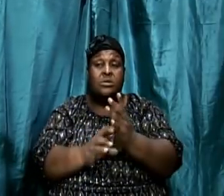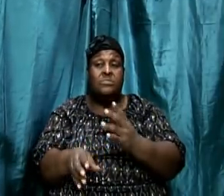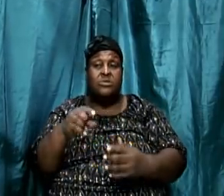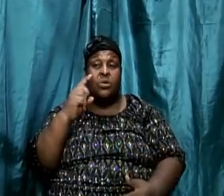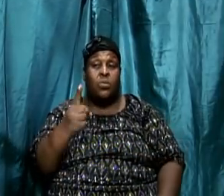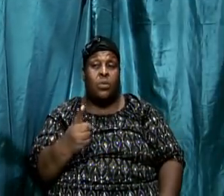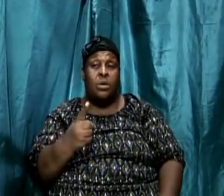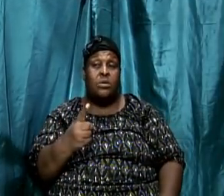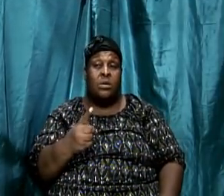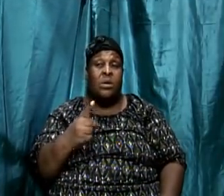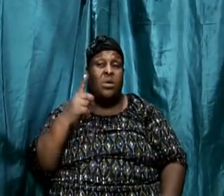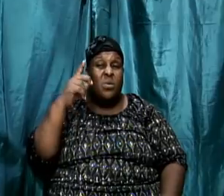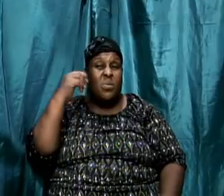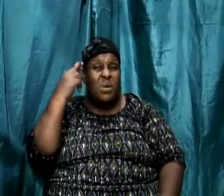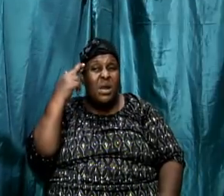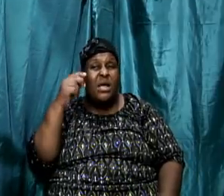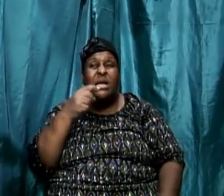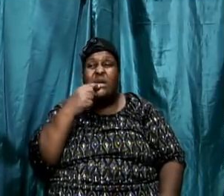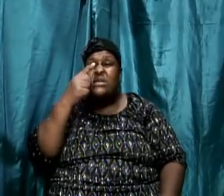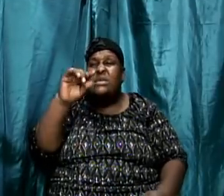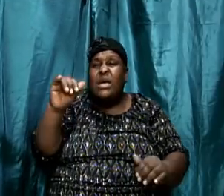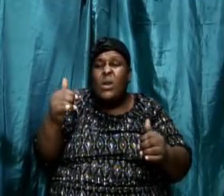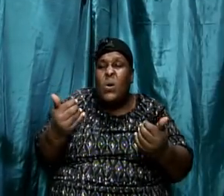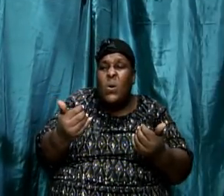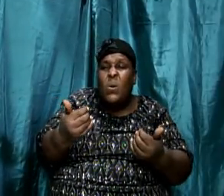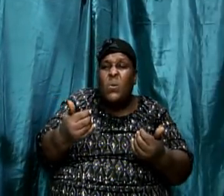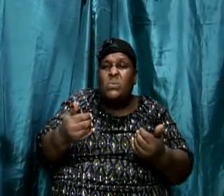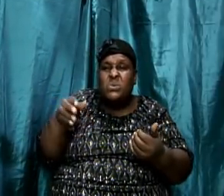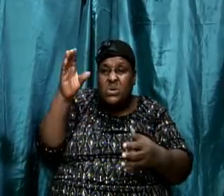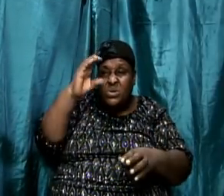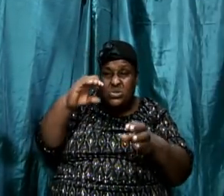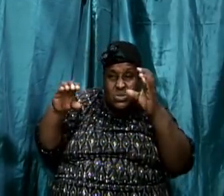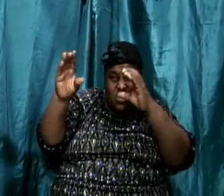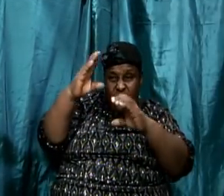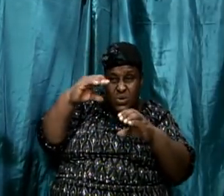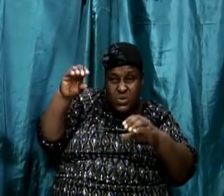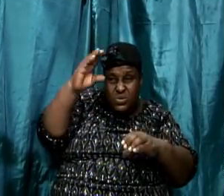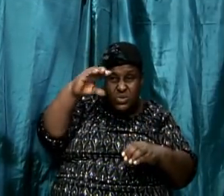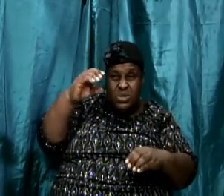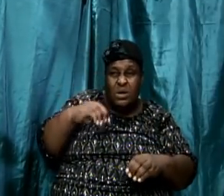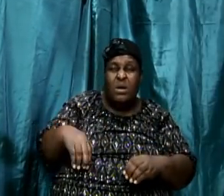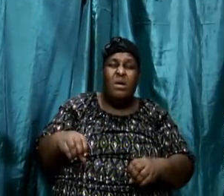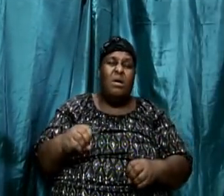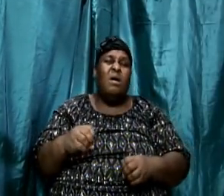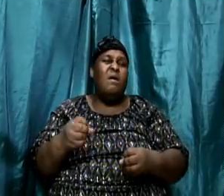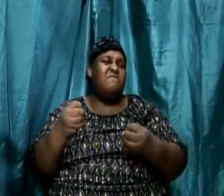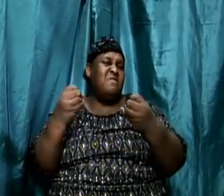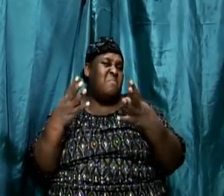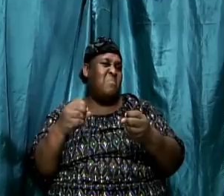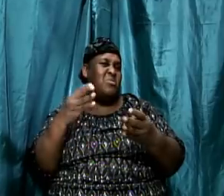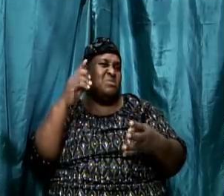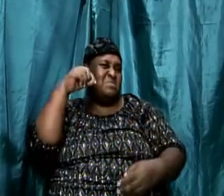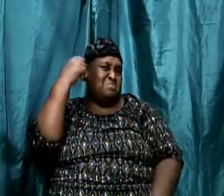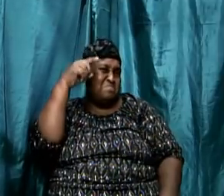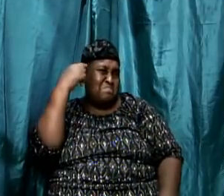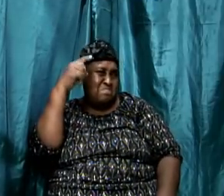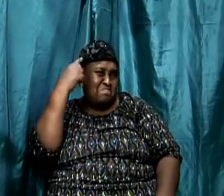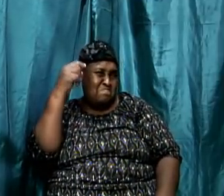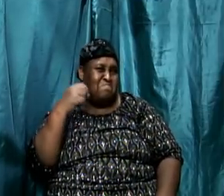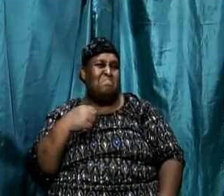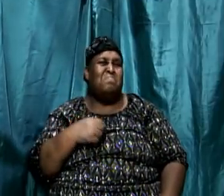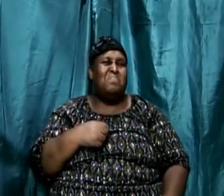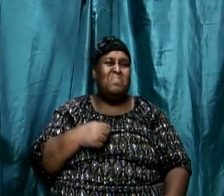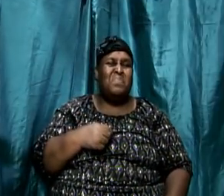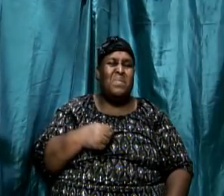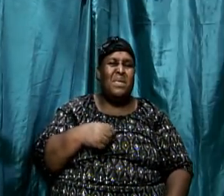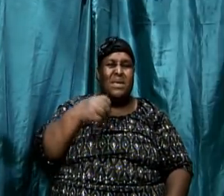we realize that he tells how to search, proceeds, he tells of much folly. So as he tells about how he's going to search, he